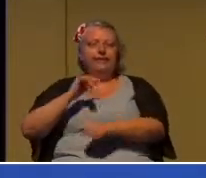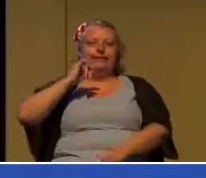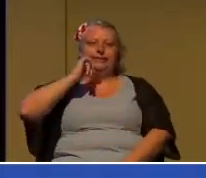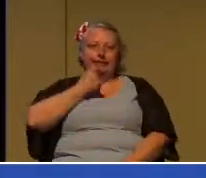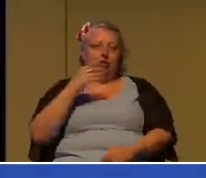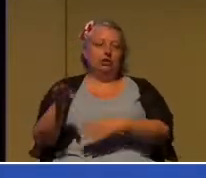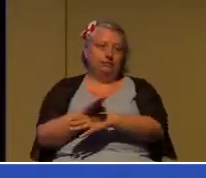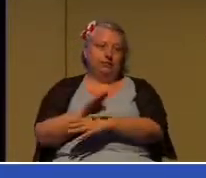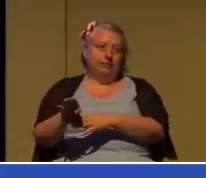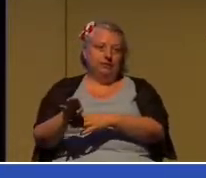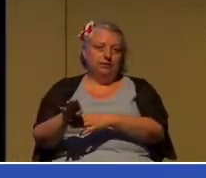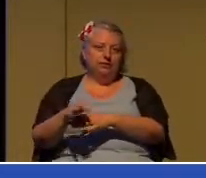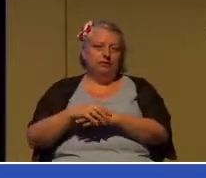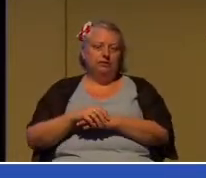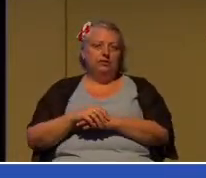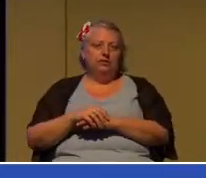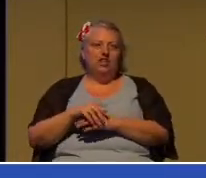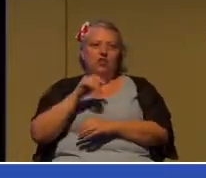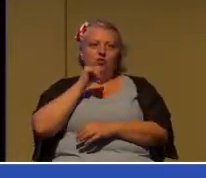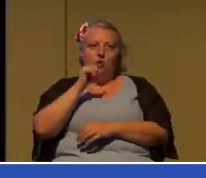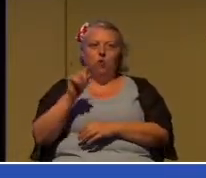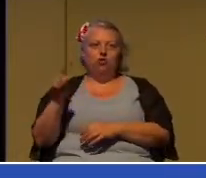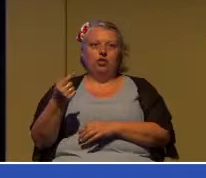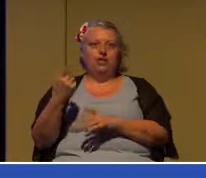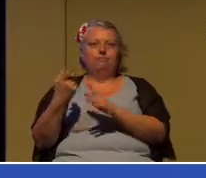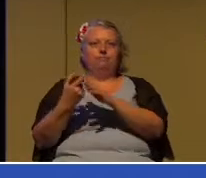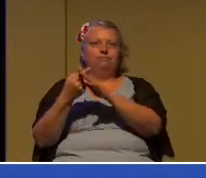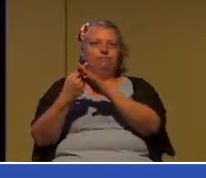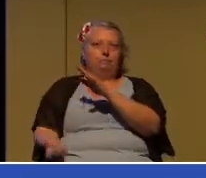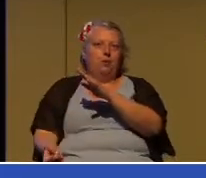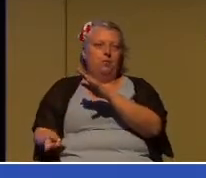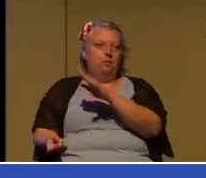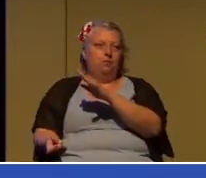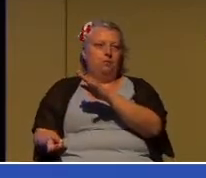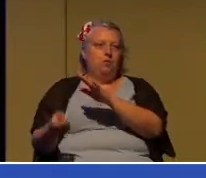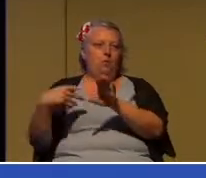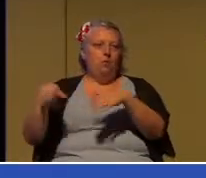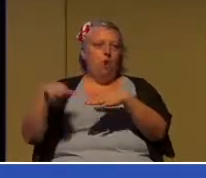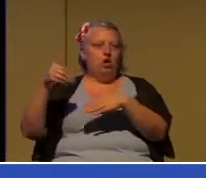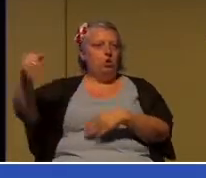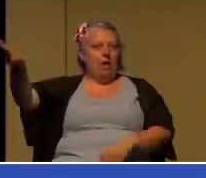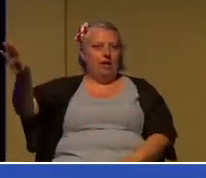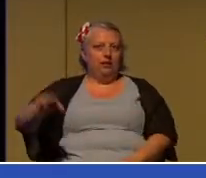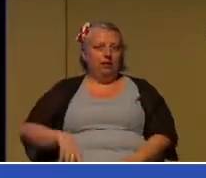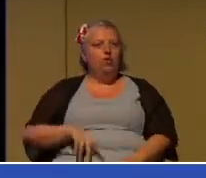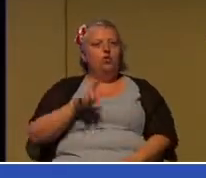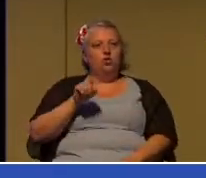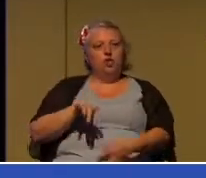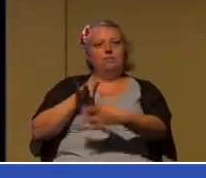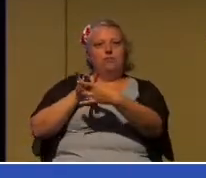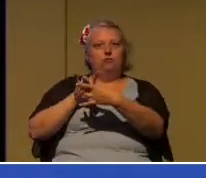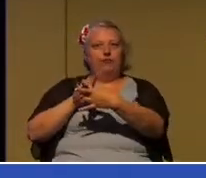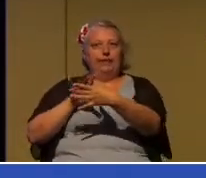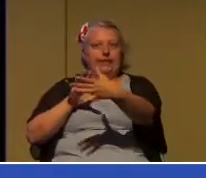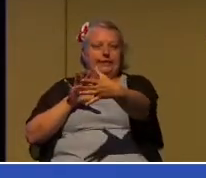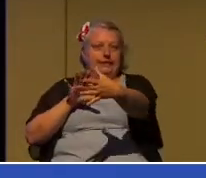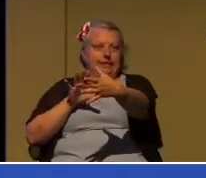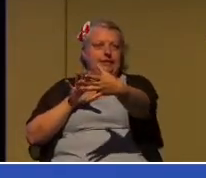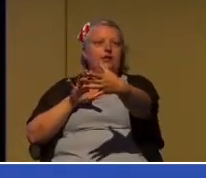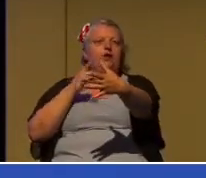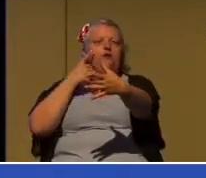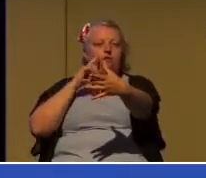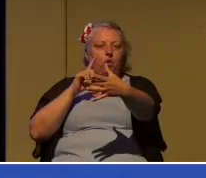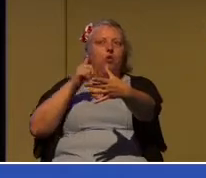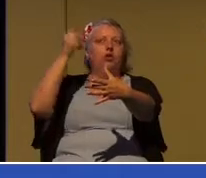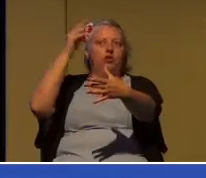just walk out of it. You need to be released for the glory of God. Are you